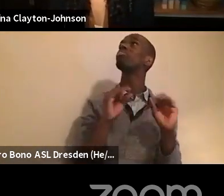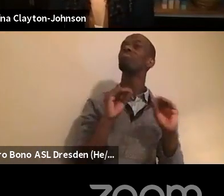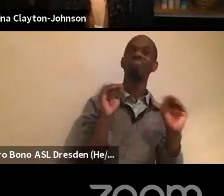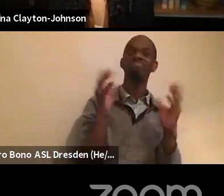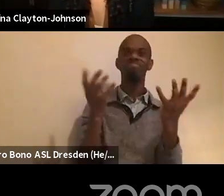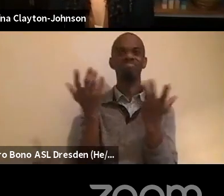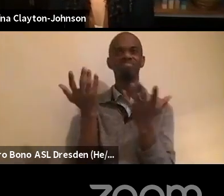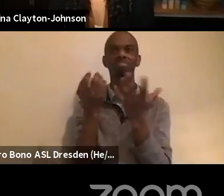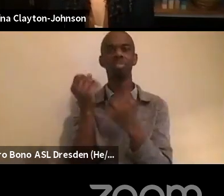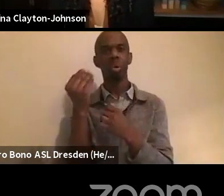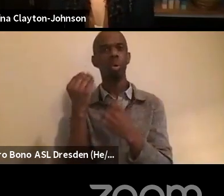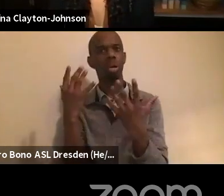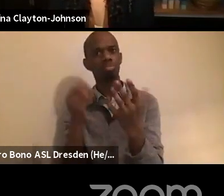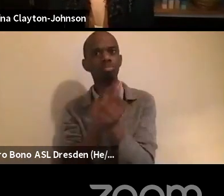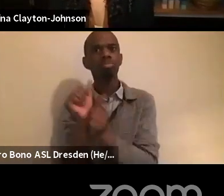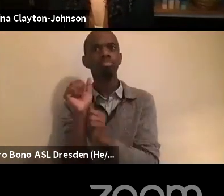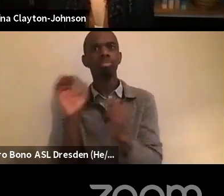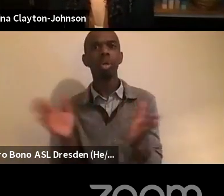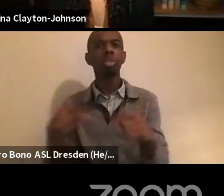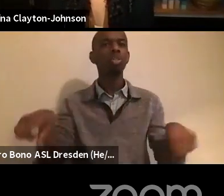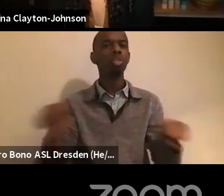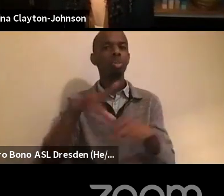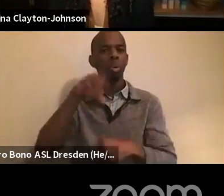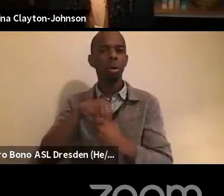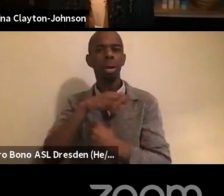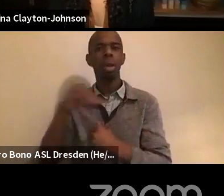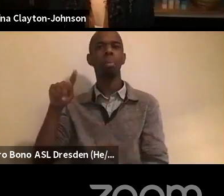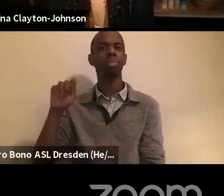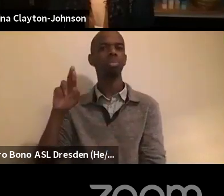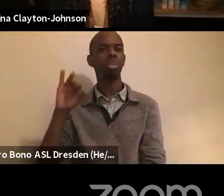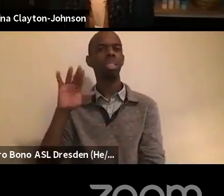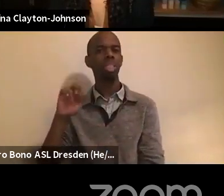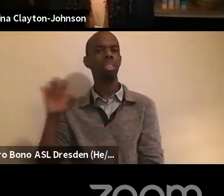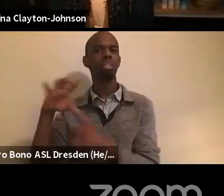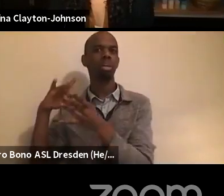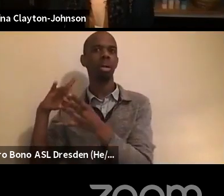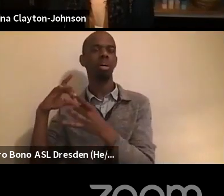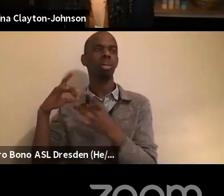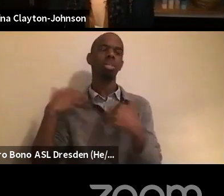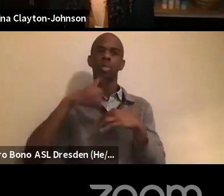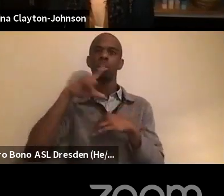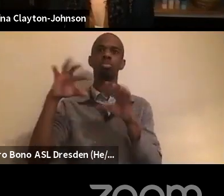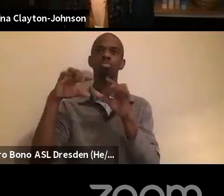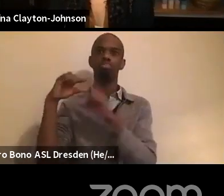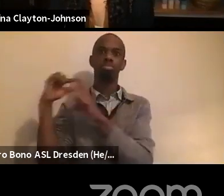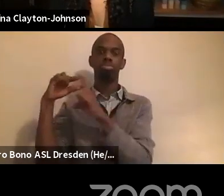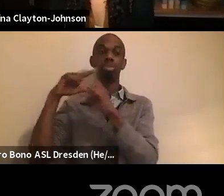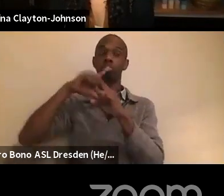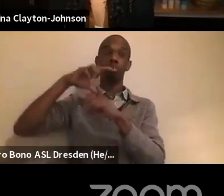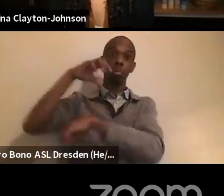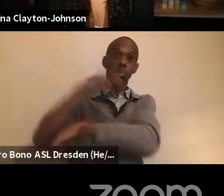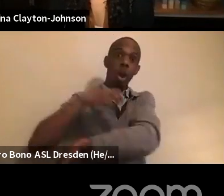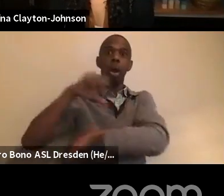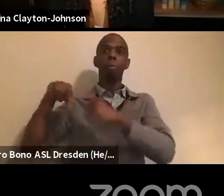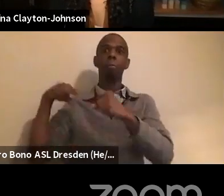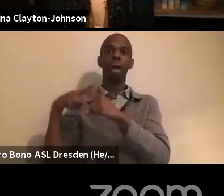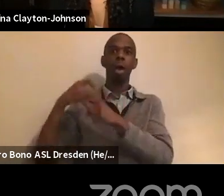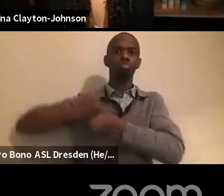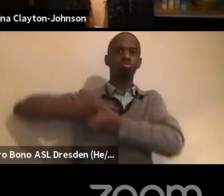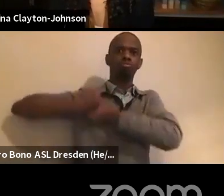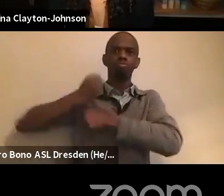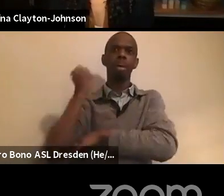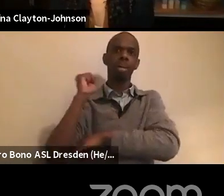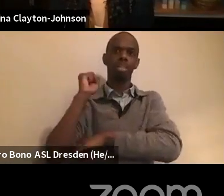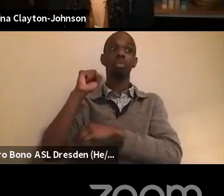Patrice, you said some very profound, powerful words about activism and how it must at this day and age converge with